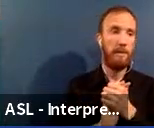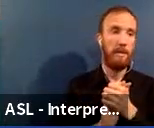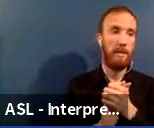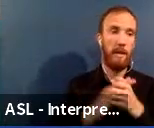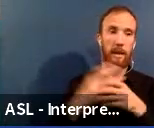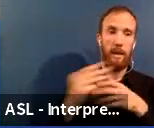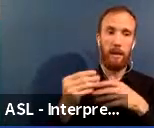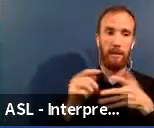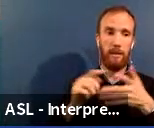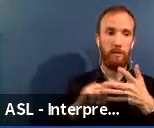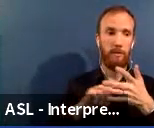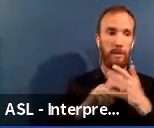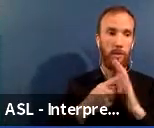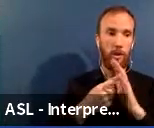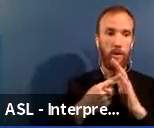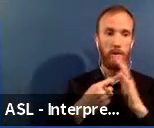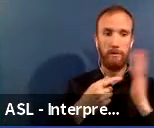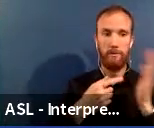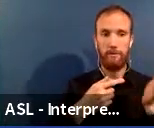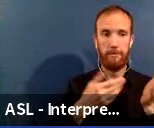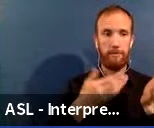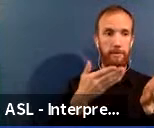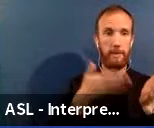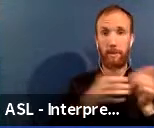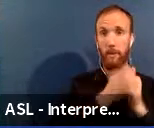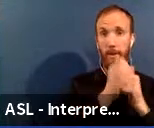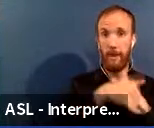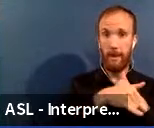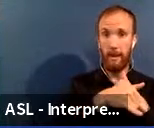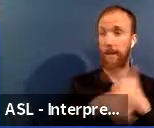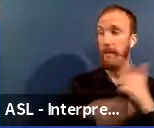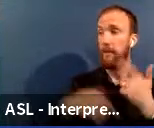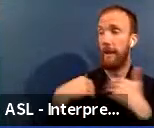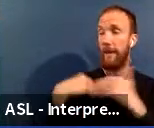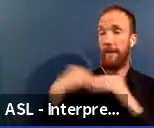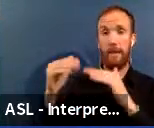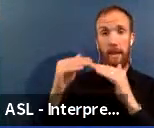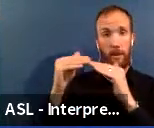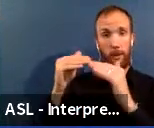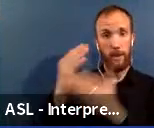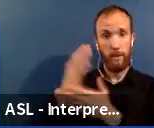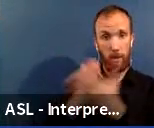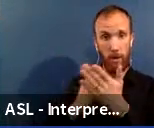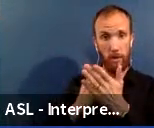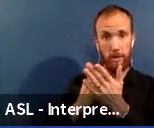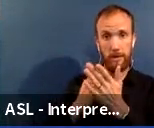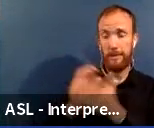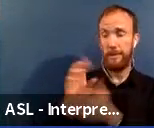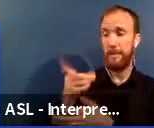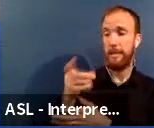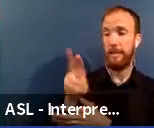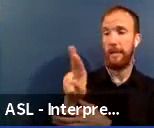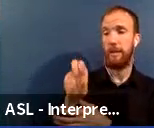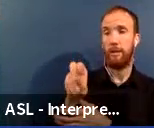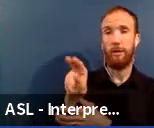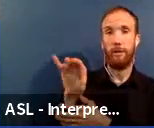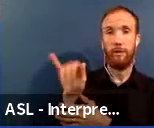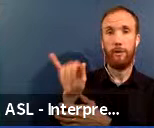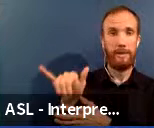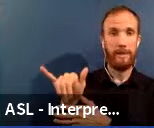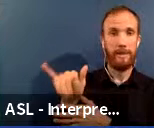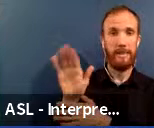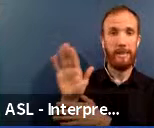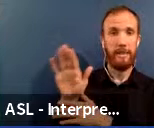on that side of the, uh, the room. we also have the equity piece that we work with Dr. Sweeney's group on, to come up with the